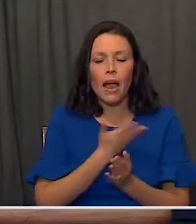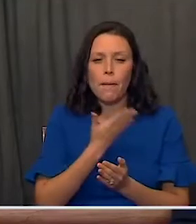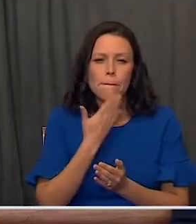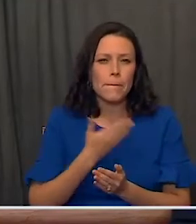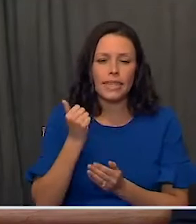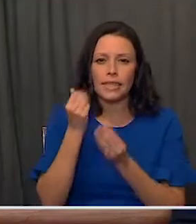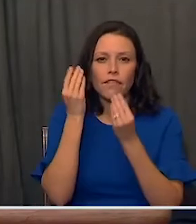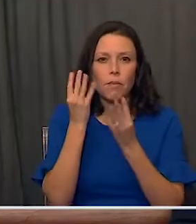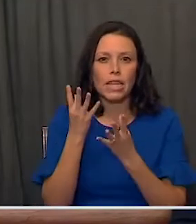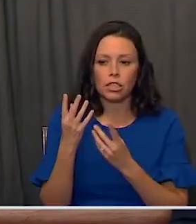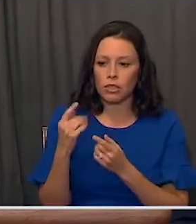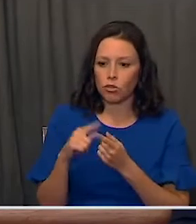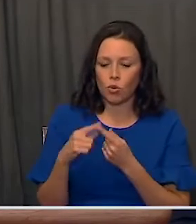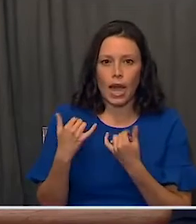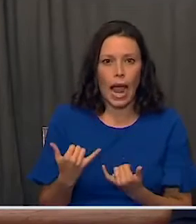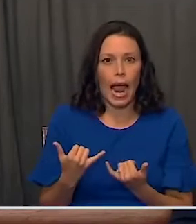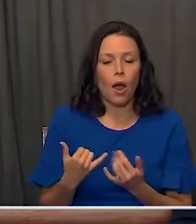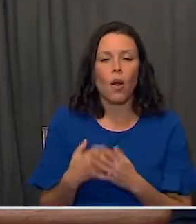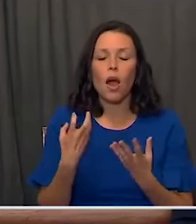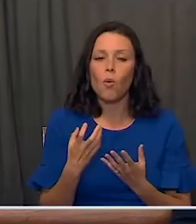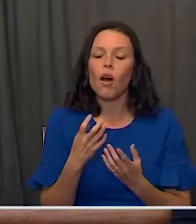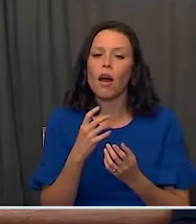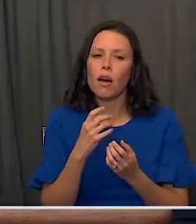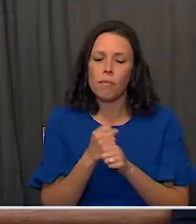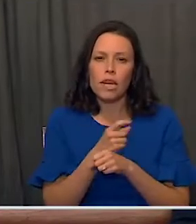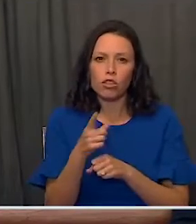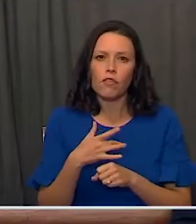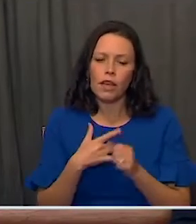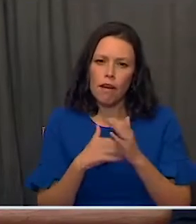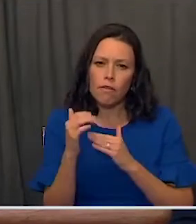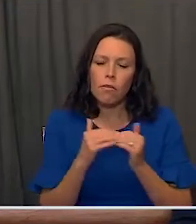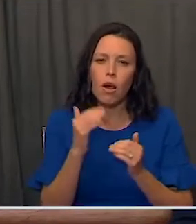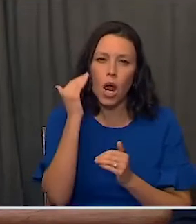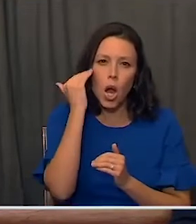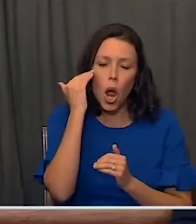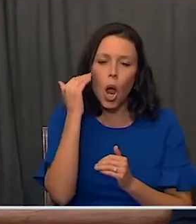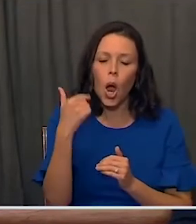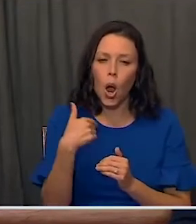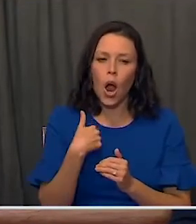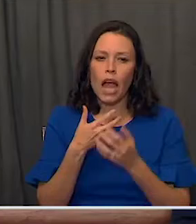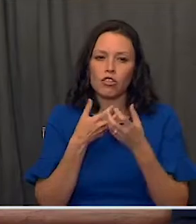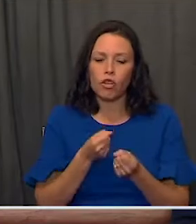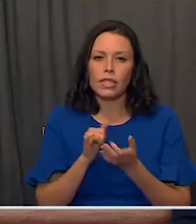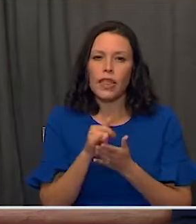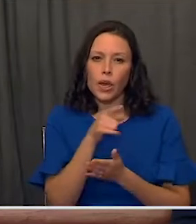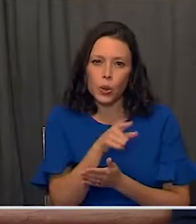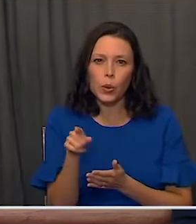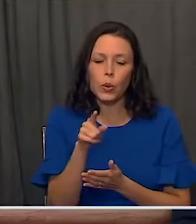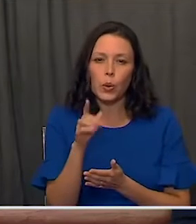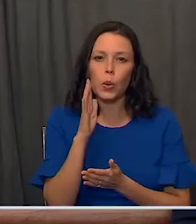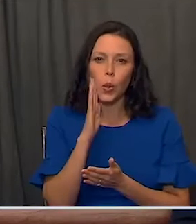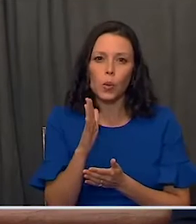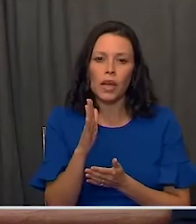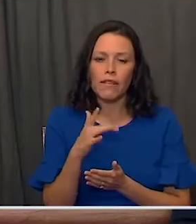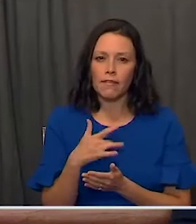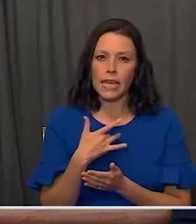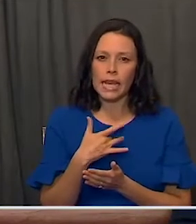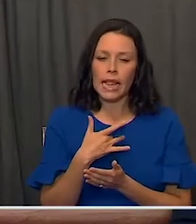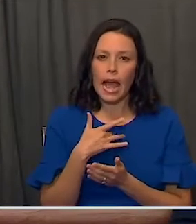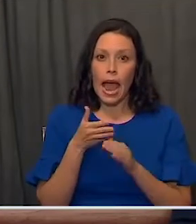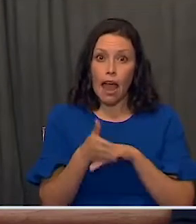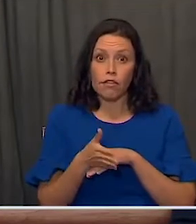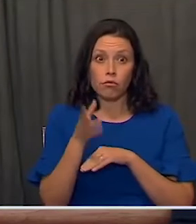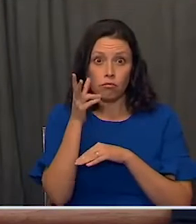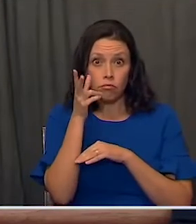have up to this moment. And I just want to assure the American people as I trust that you will have a sense today